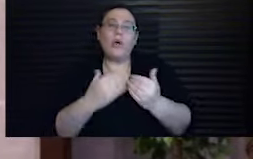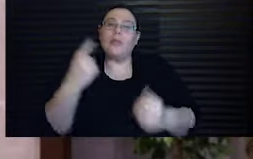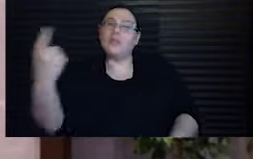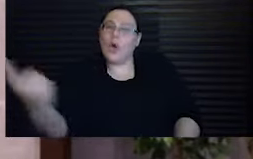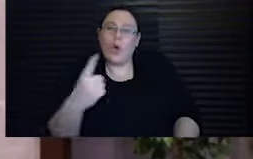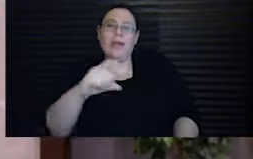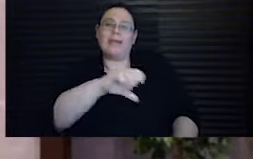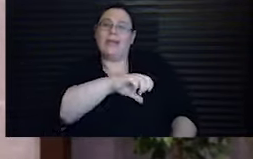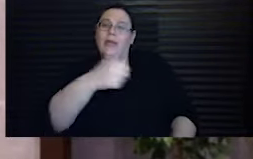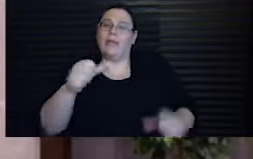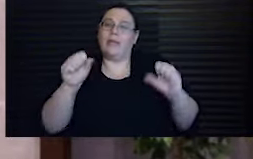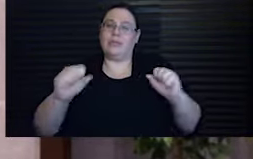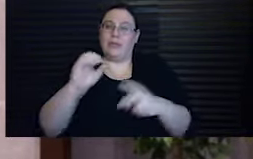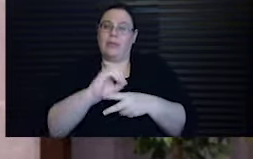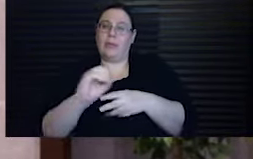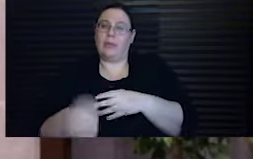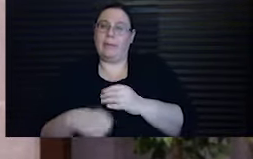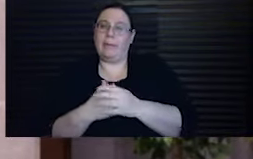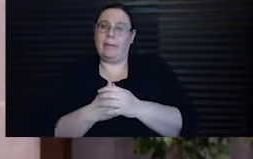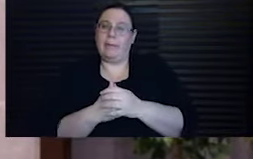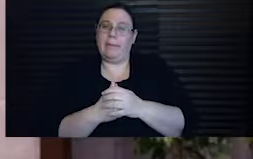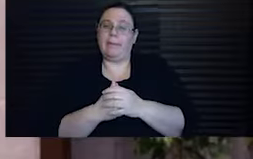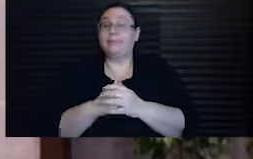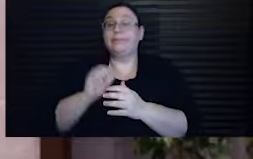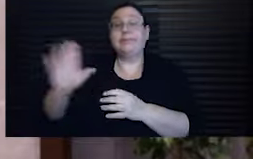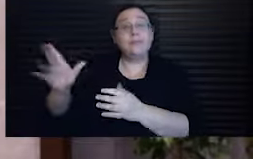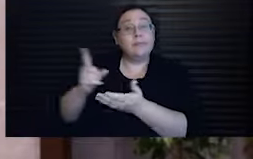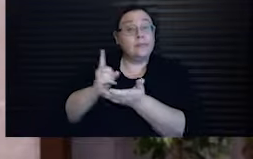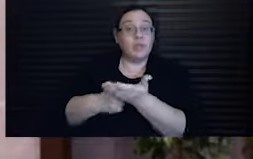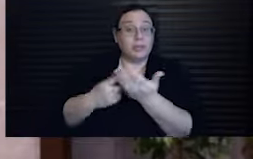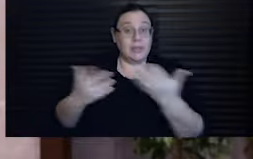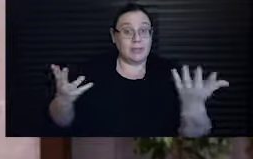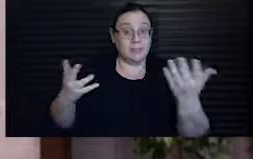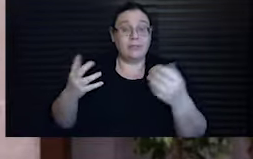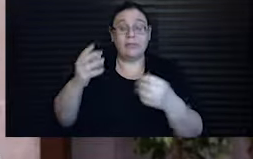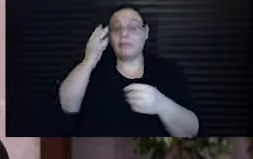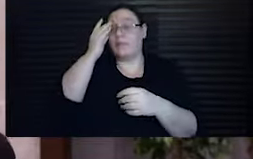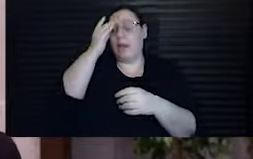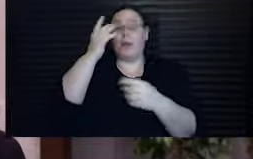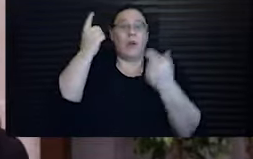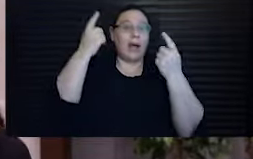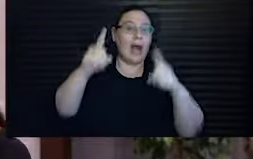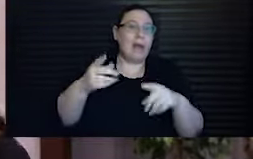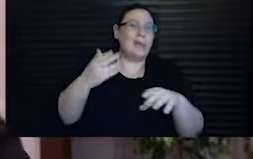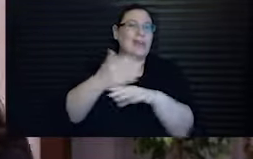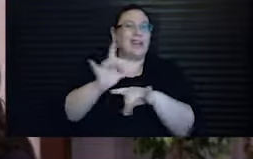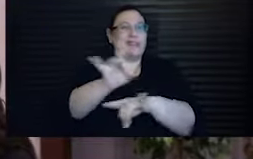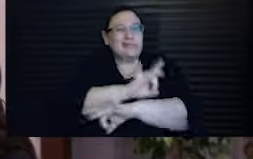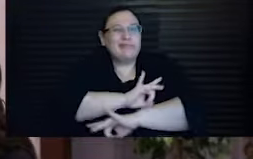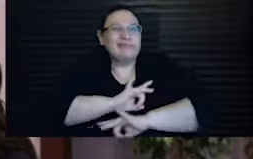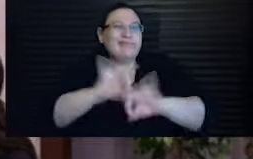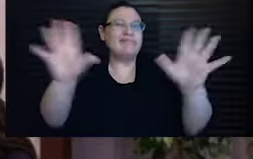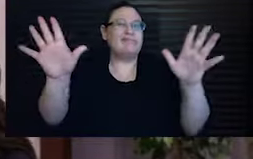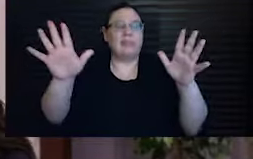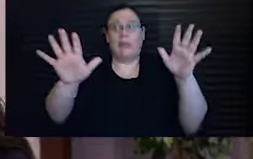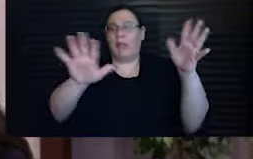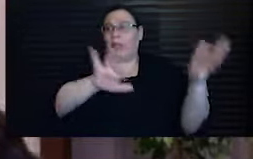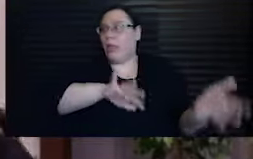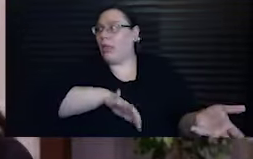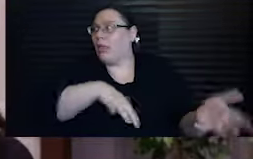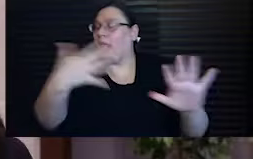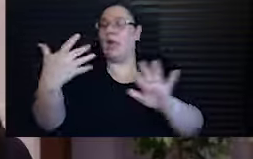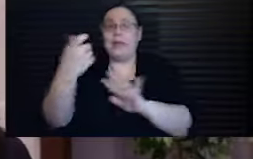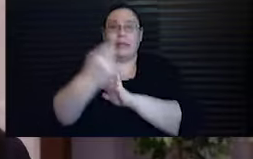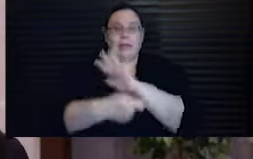alternative outcome. Ari argues that where we land after times of rupture and disorder